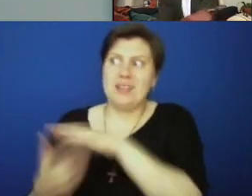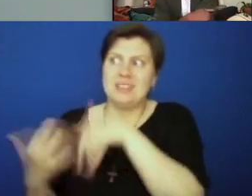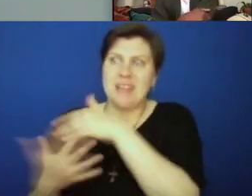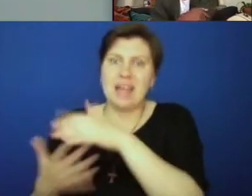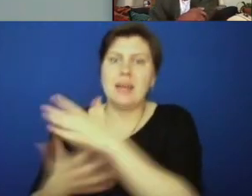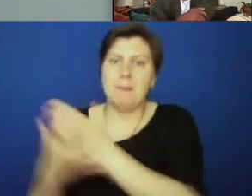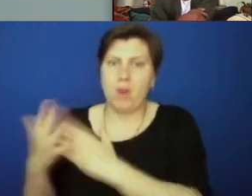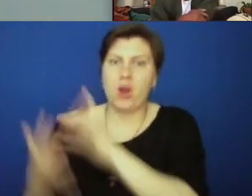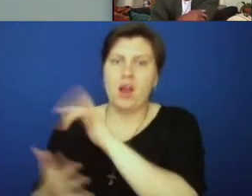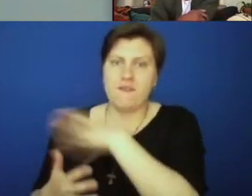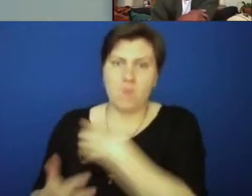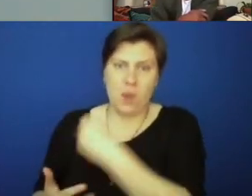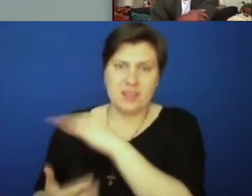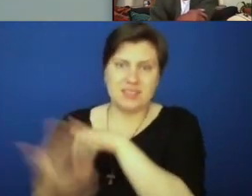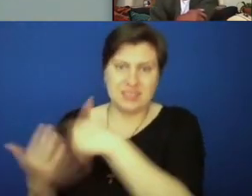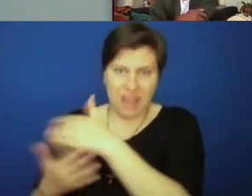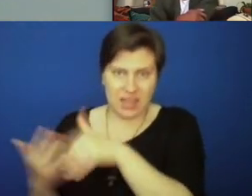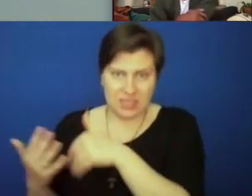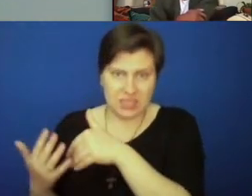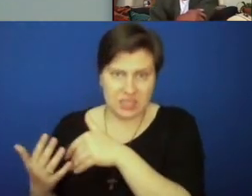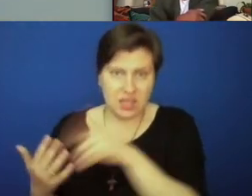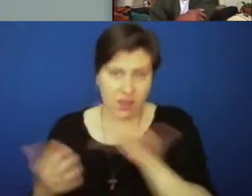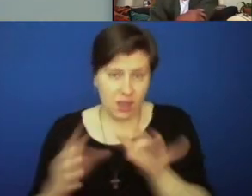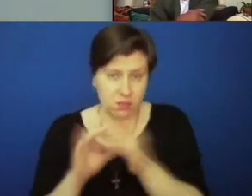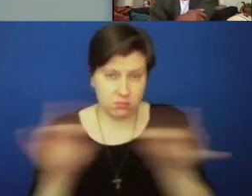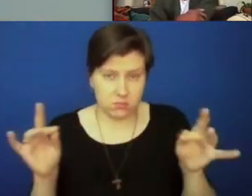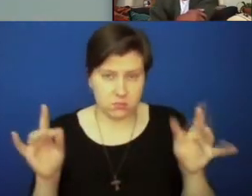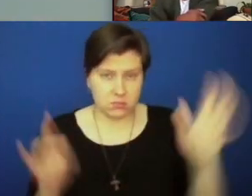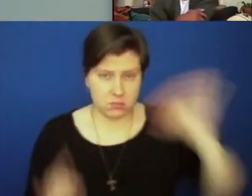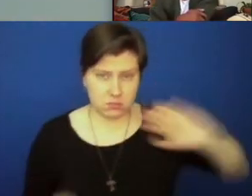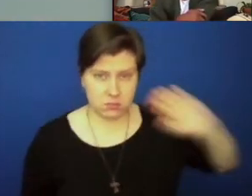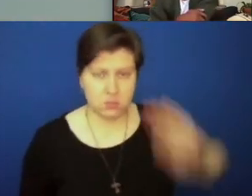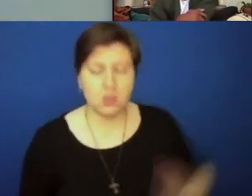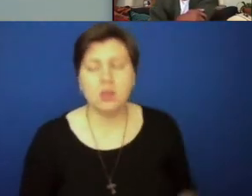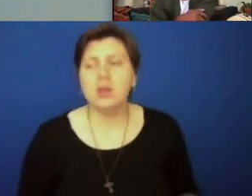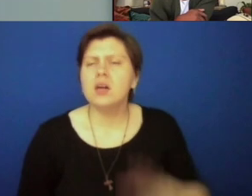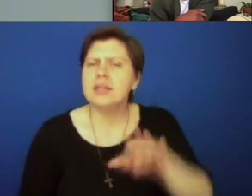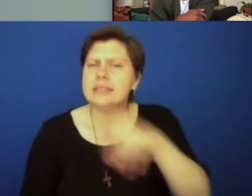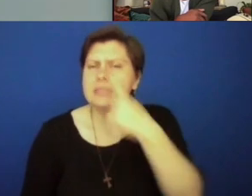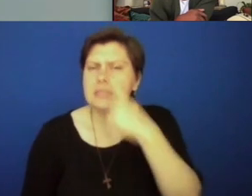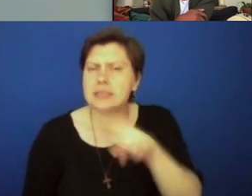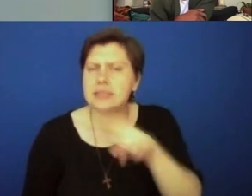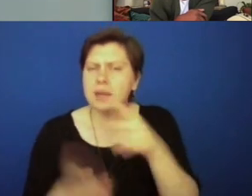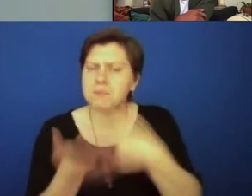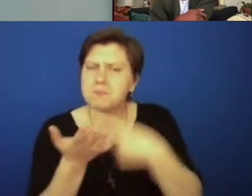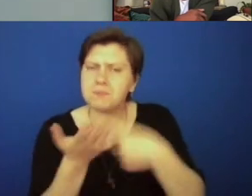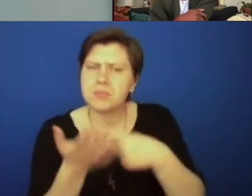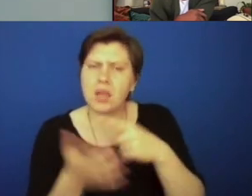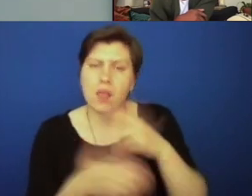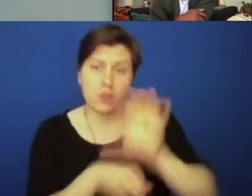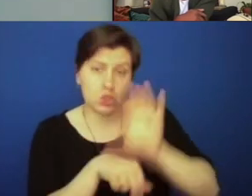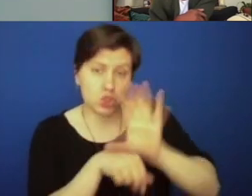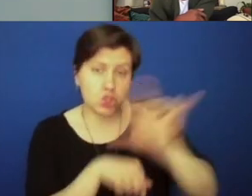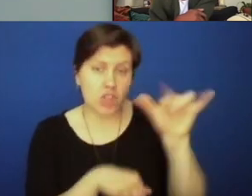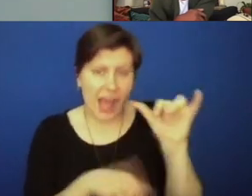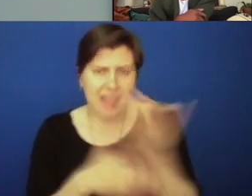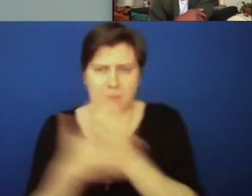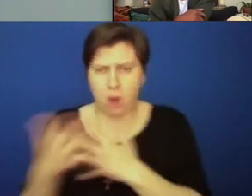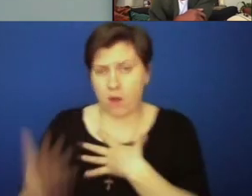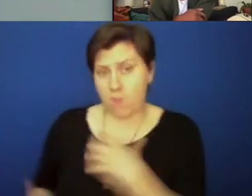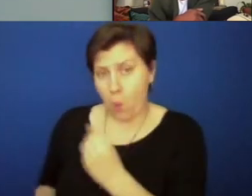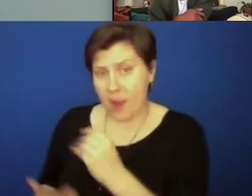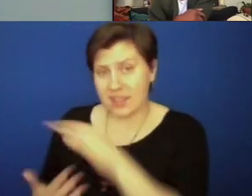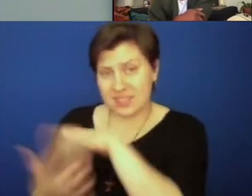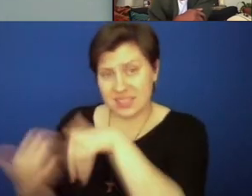society and is a part of that society. Can you talk a little bit about the church being a part of white society? And